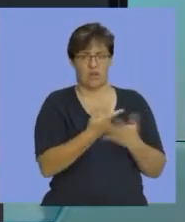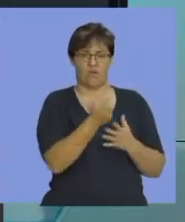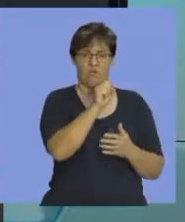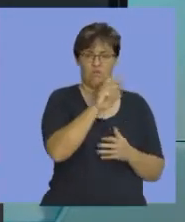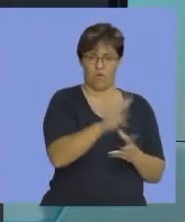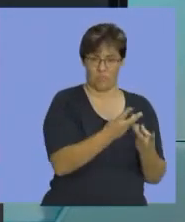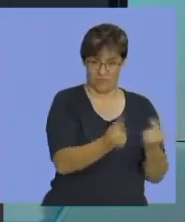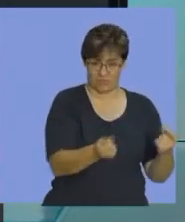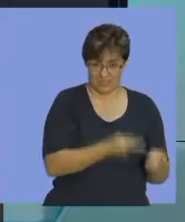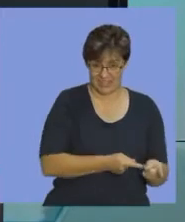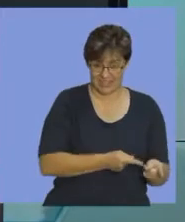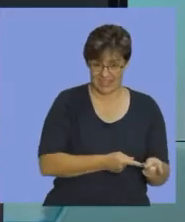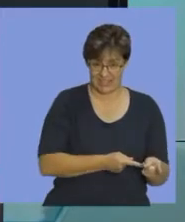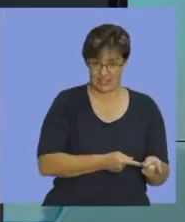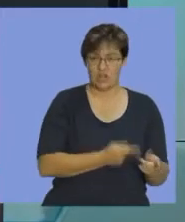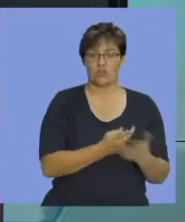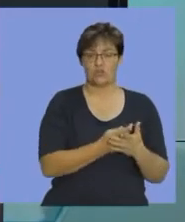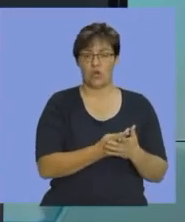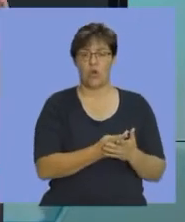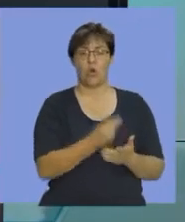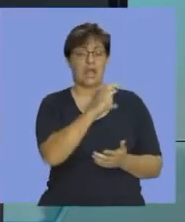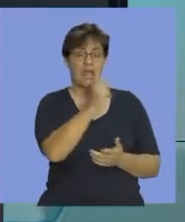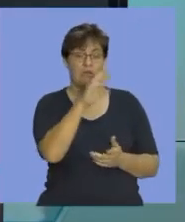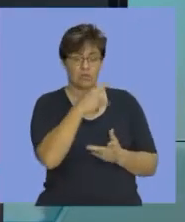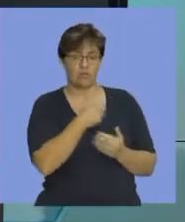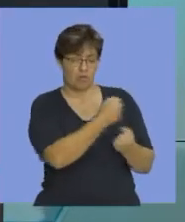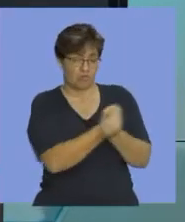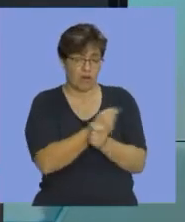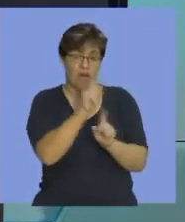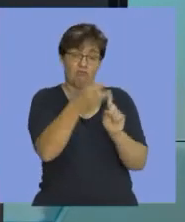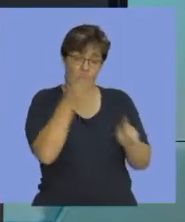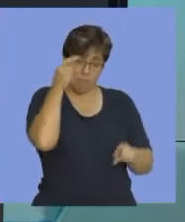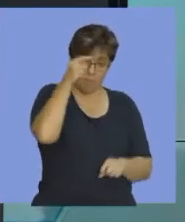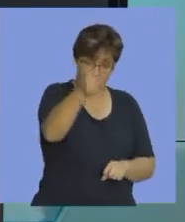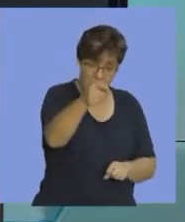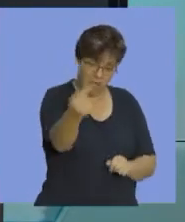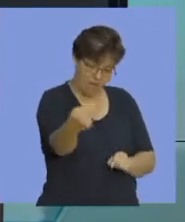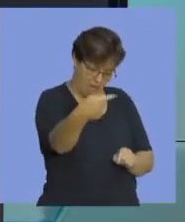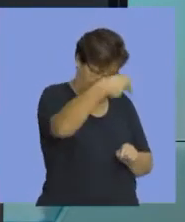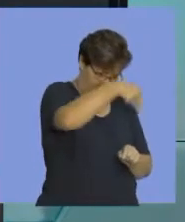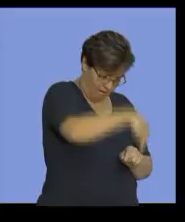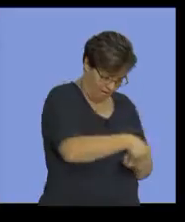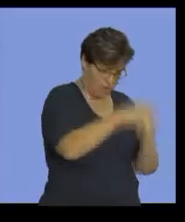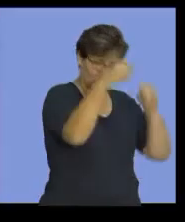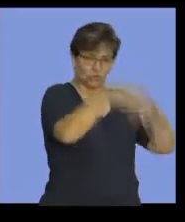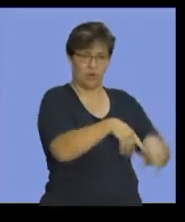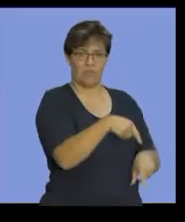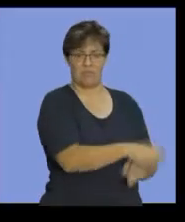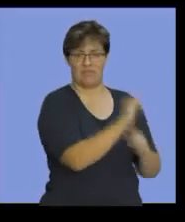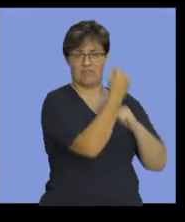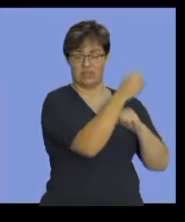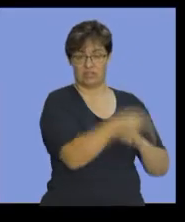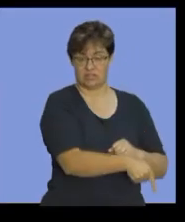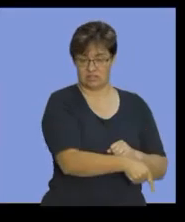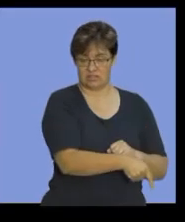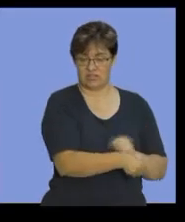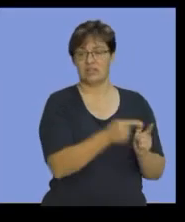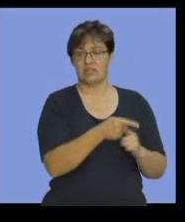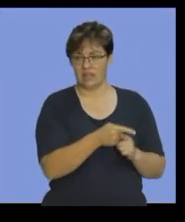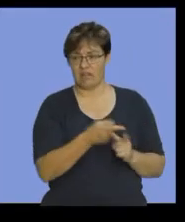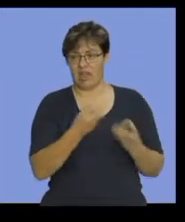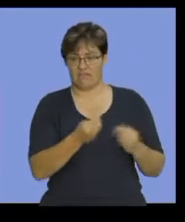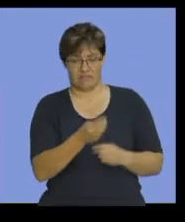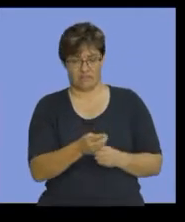materials. So I paid carriage to transfer the goods into my factory, and there we have carriage and